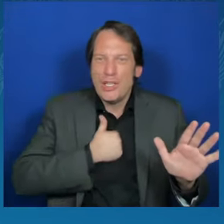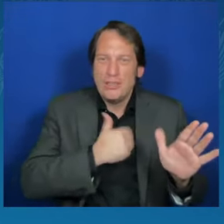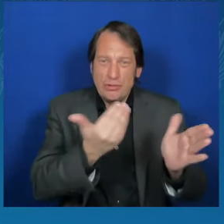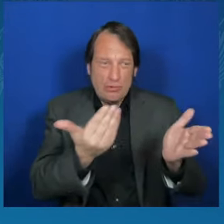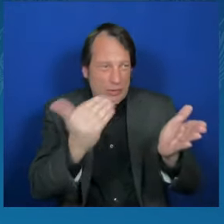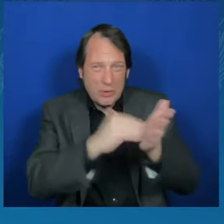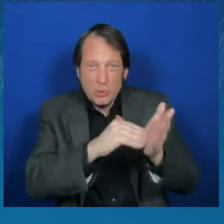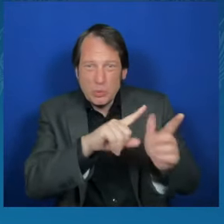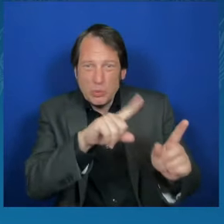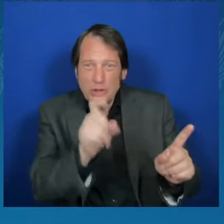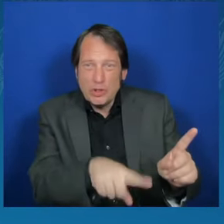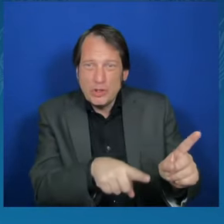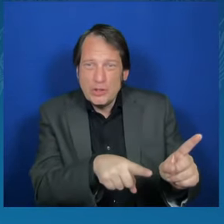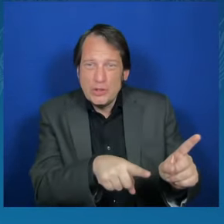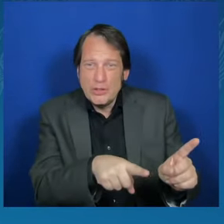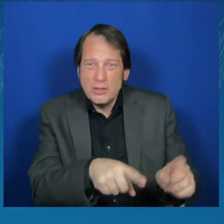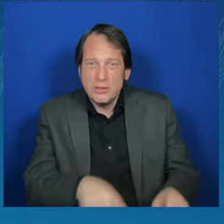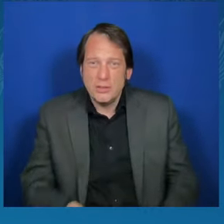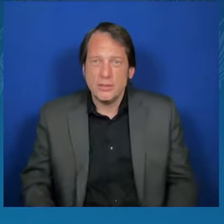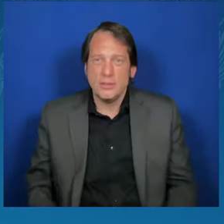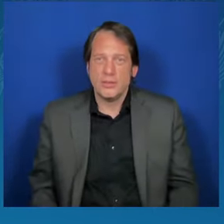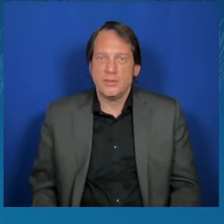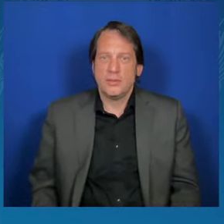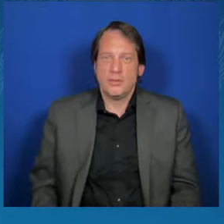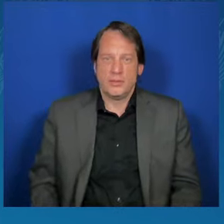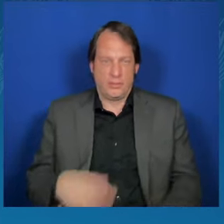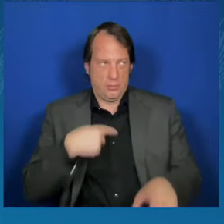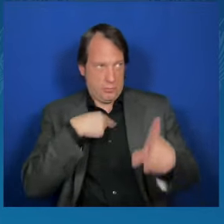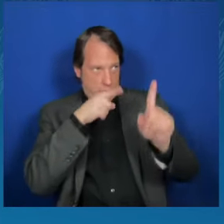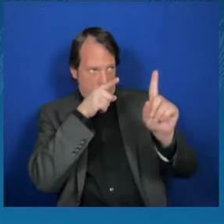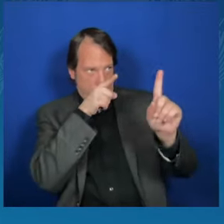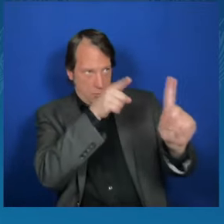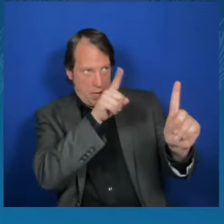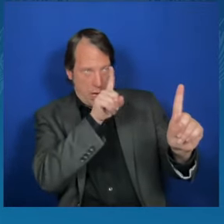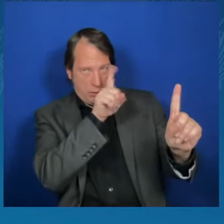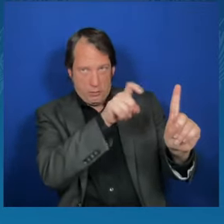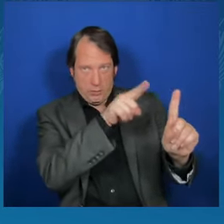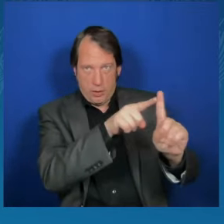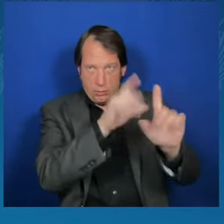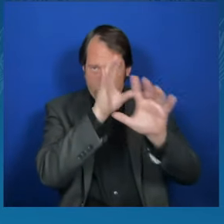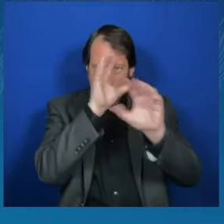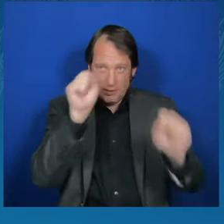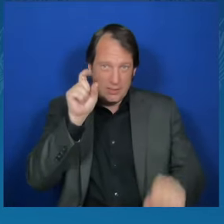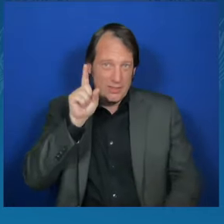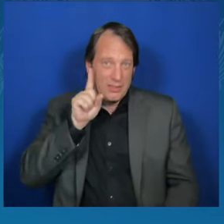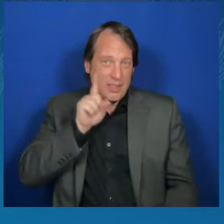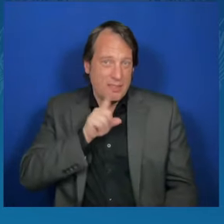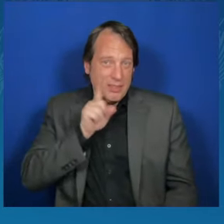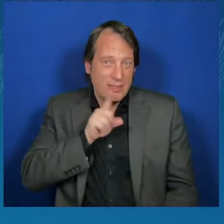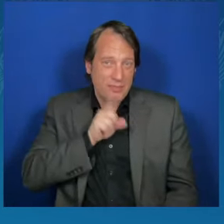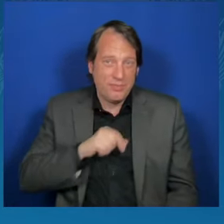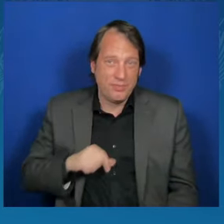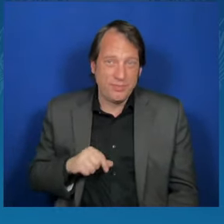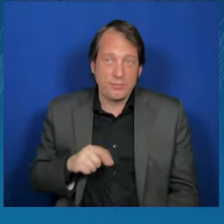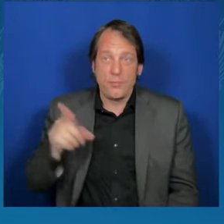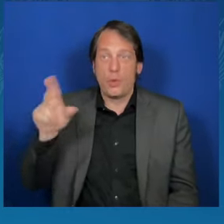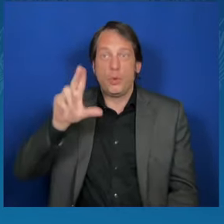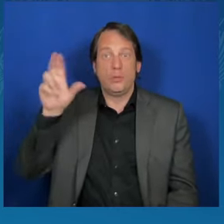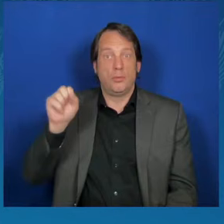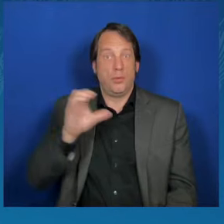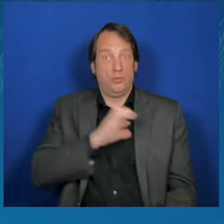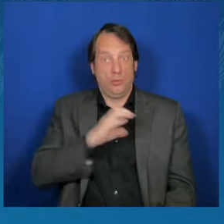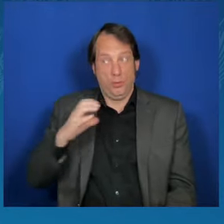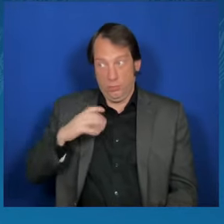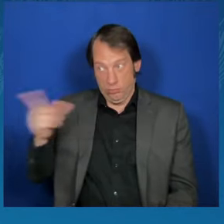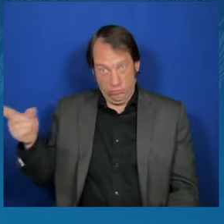President Zelensky, pull up my question. The U.S. Congress so far has not approved more military aid for you. Without